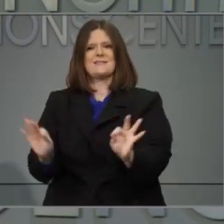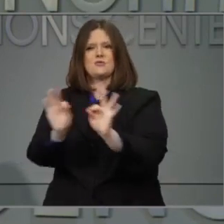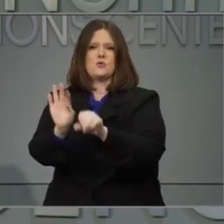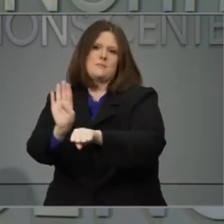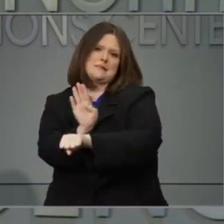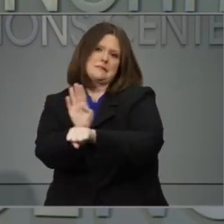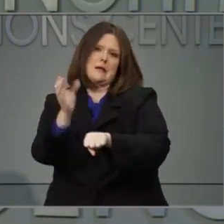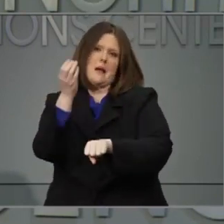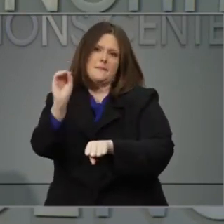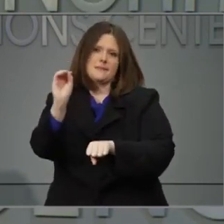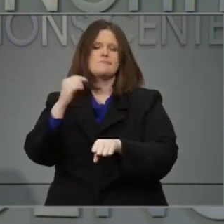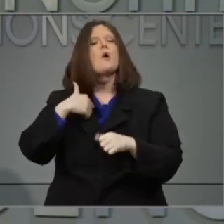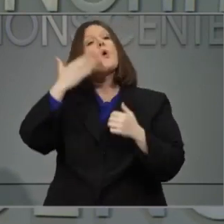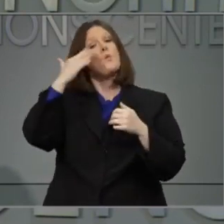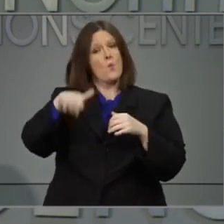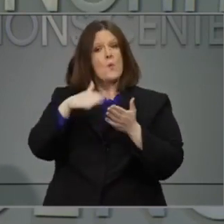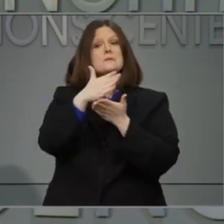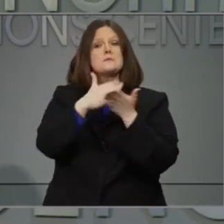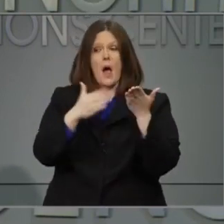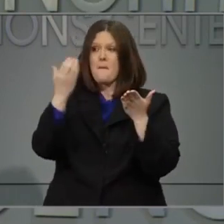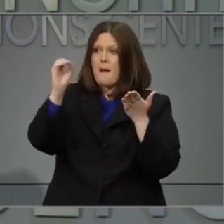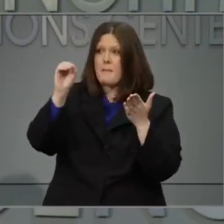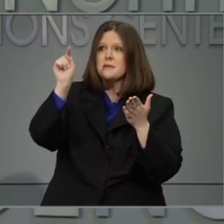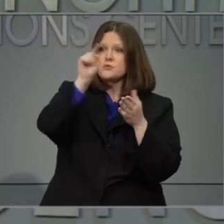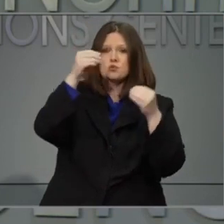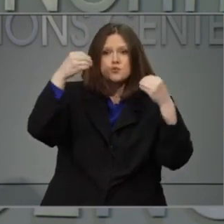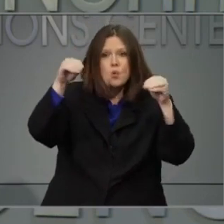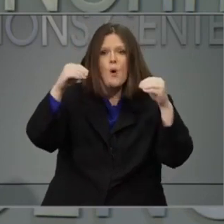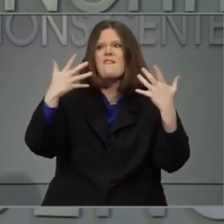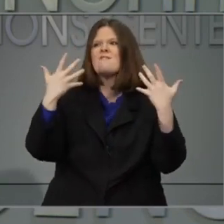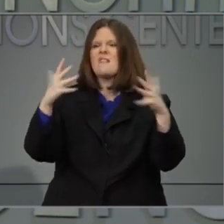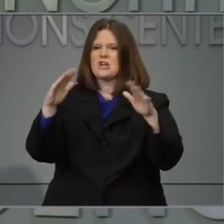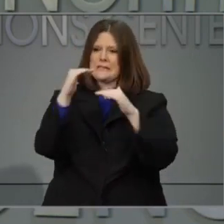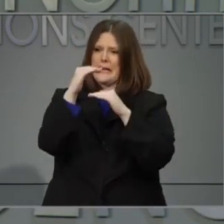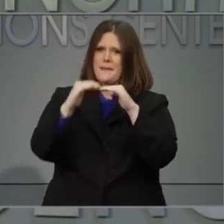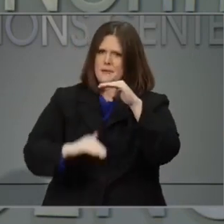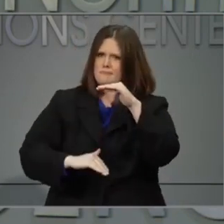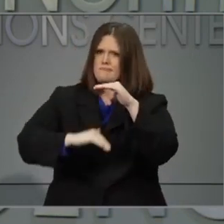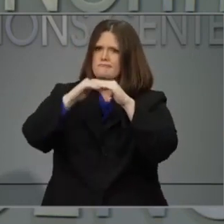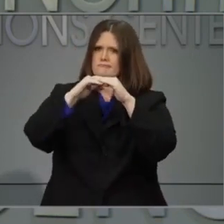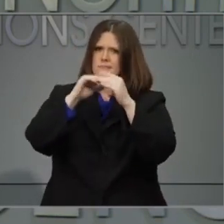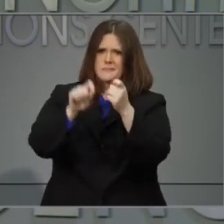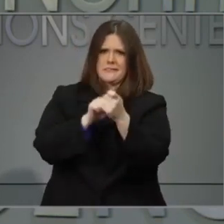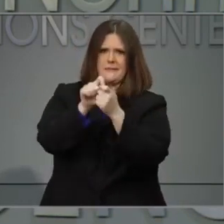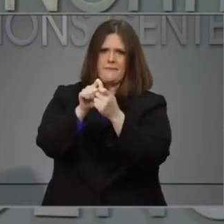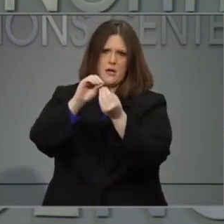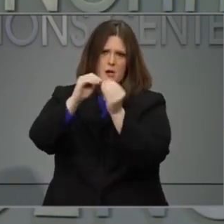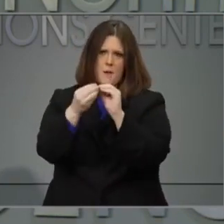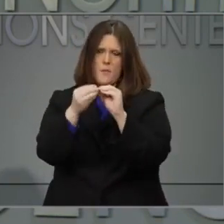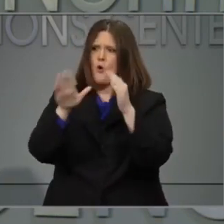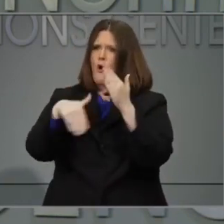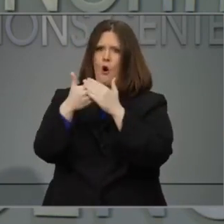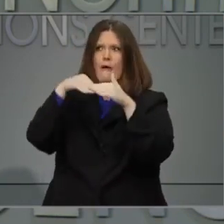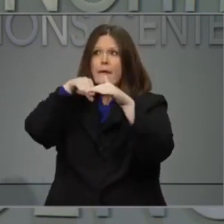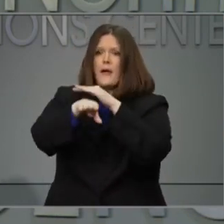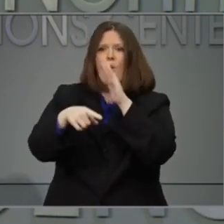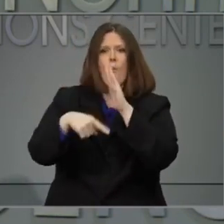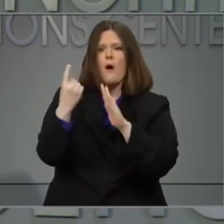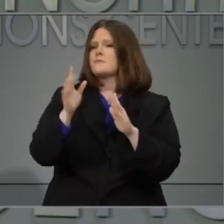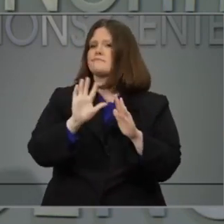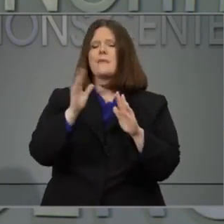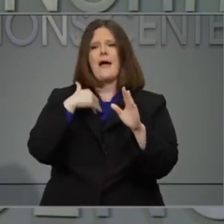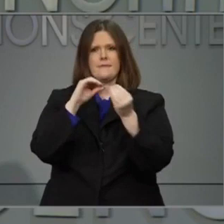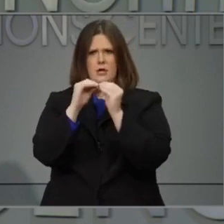I know many stores have already put limits on how many people can be at a store at once and this order will ensure